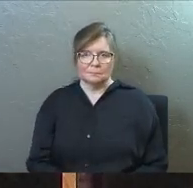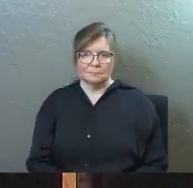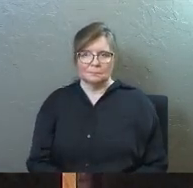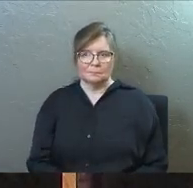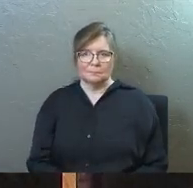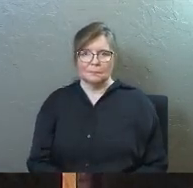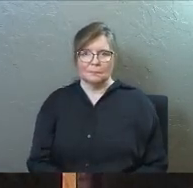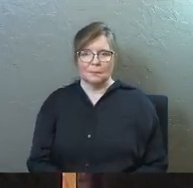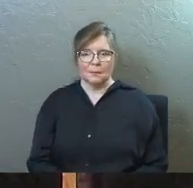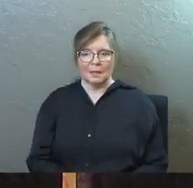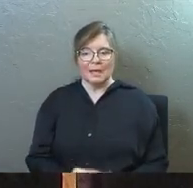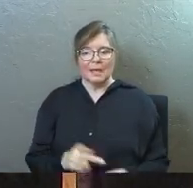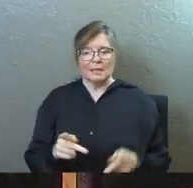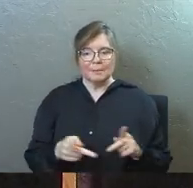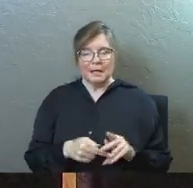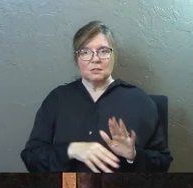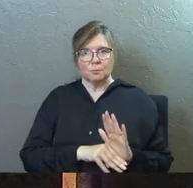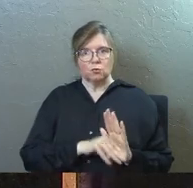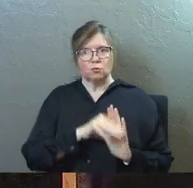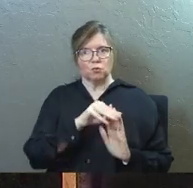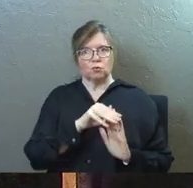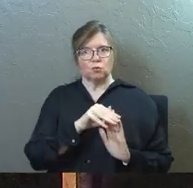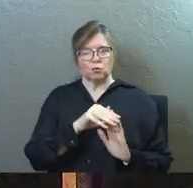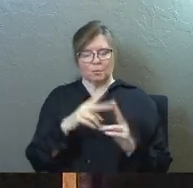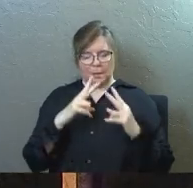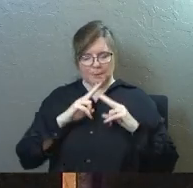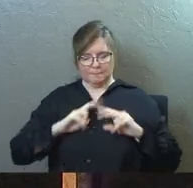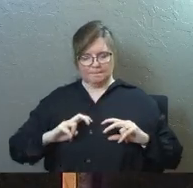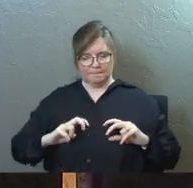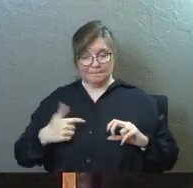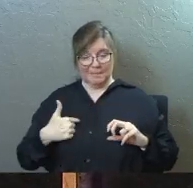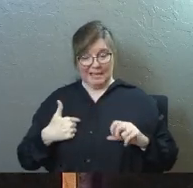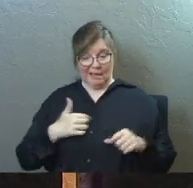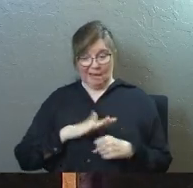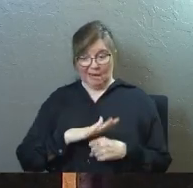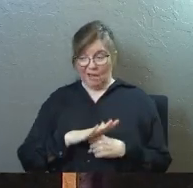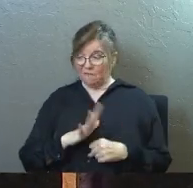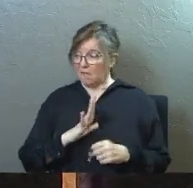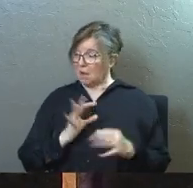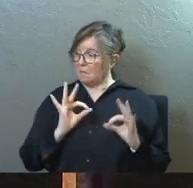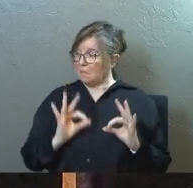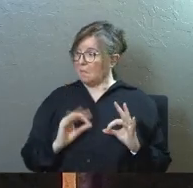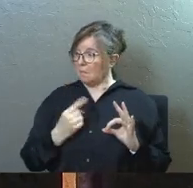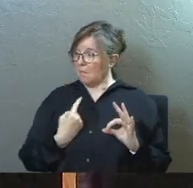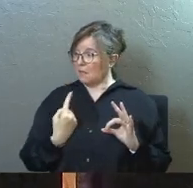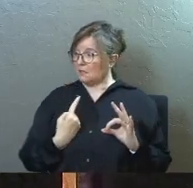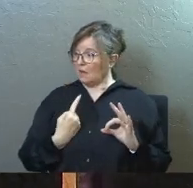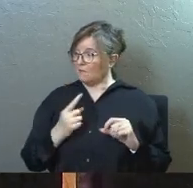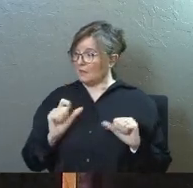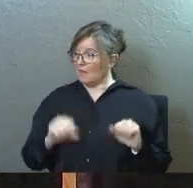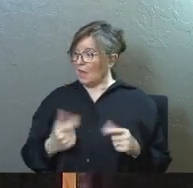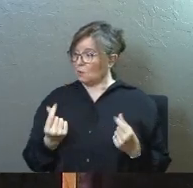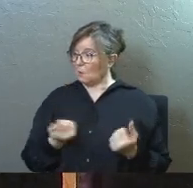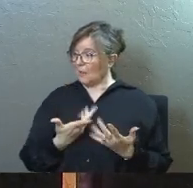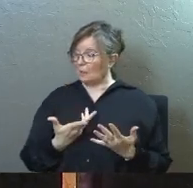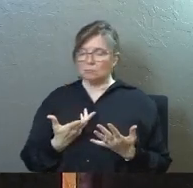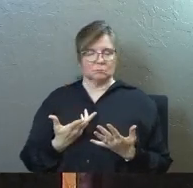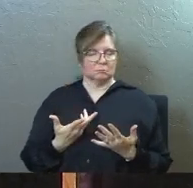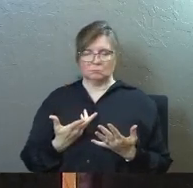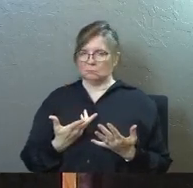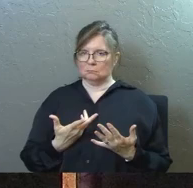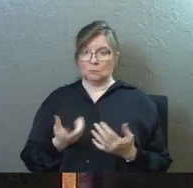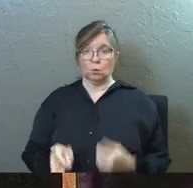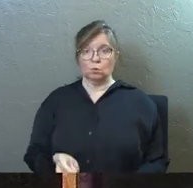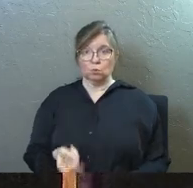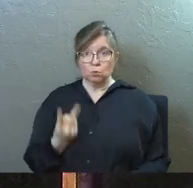it's a place of maturity and strength to be able to say that to yourself, I am not enough on my own, two are